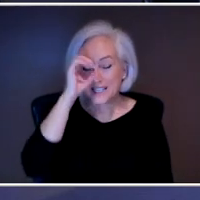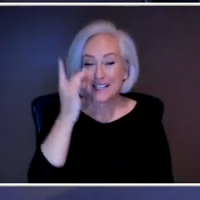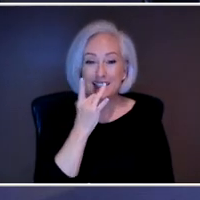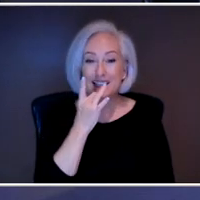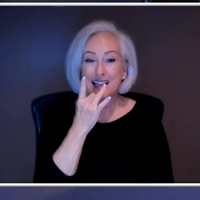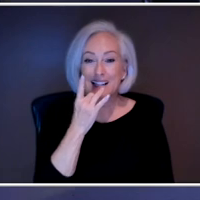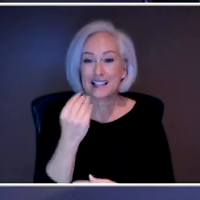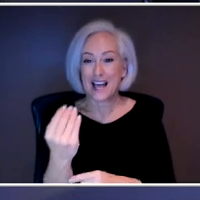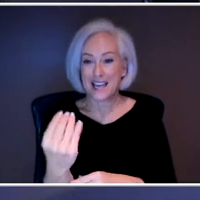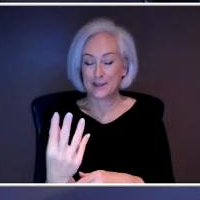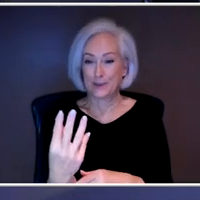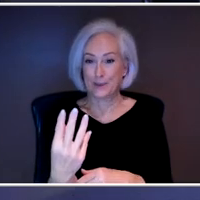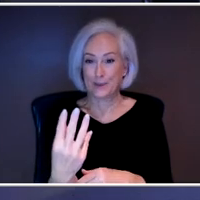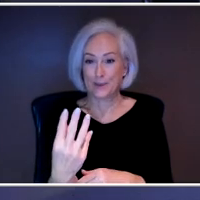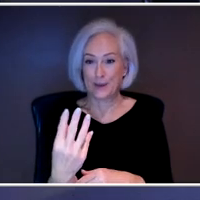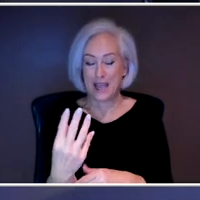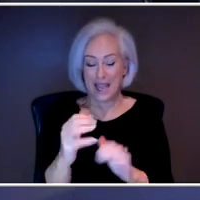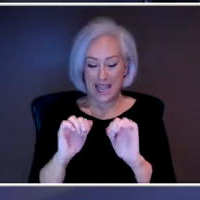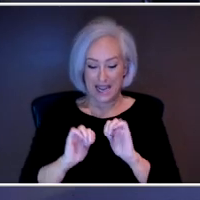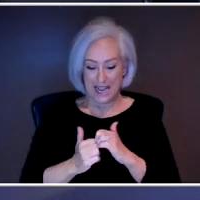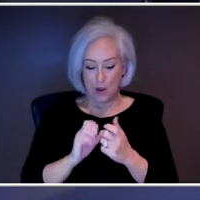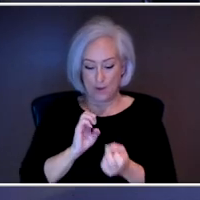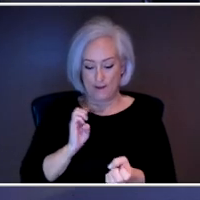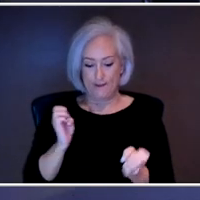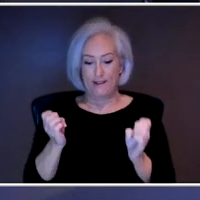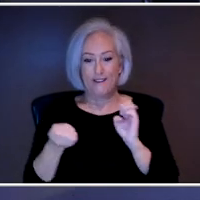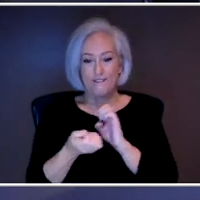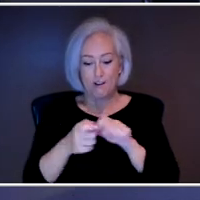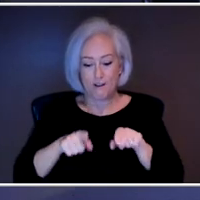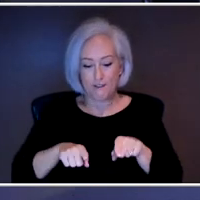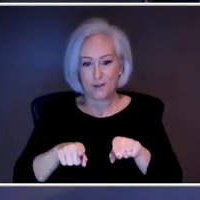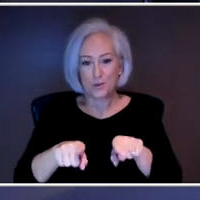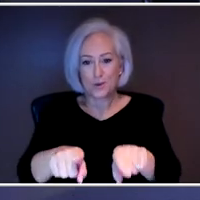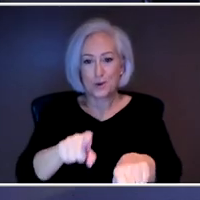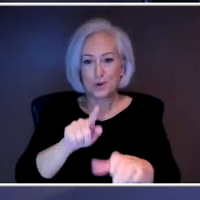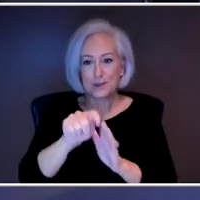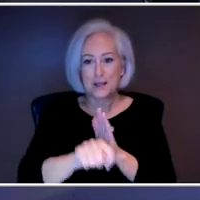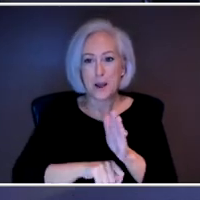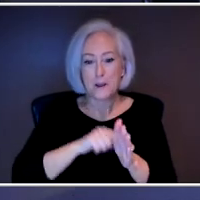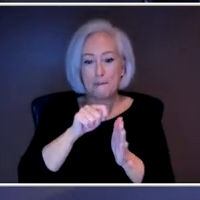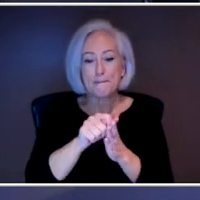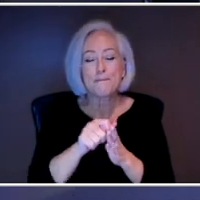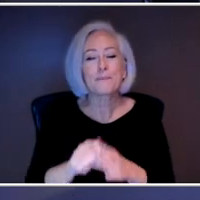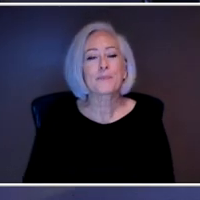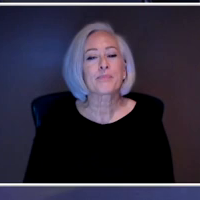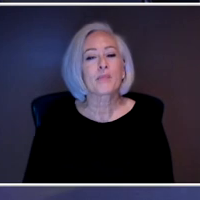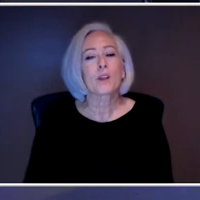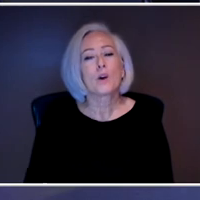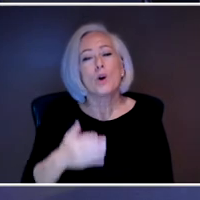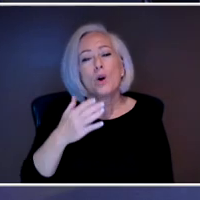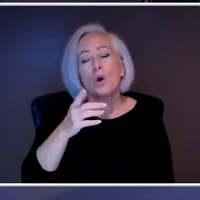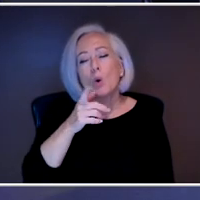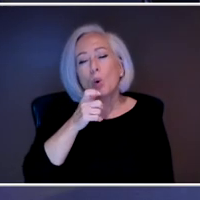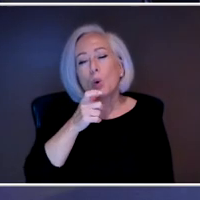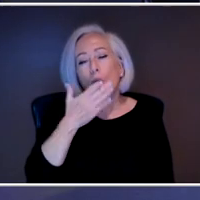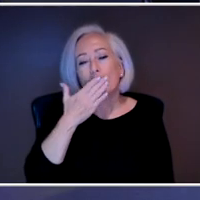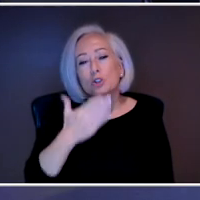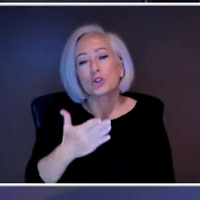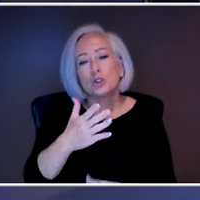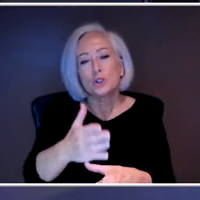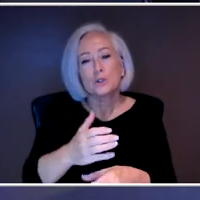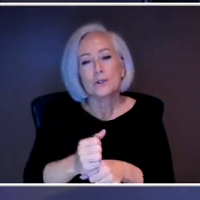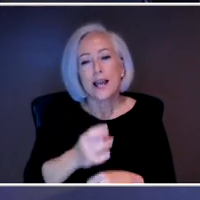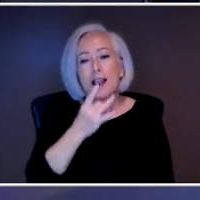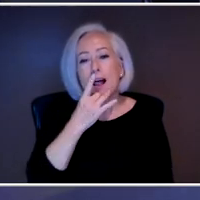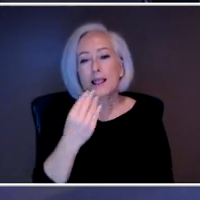kind of we've evolved over time. Who is, who is good, would be a good candidate for a lamp like this, this phototherapy?